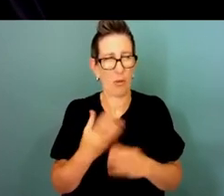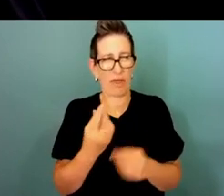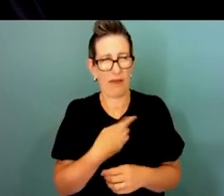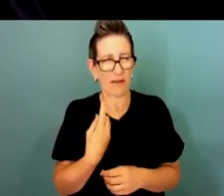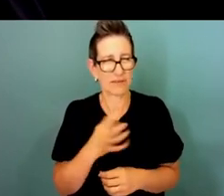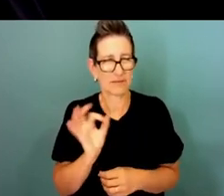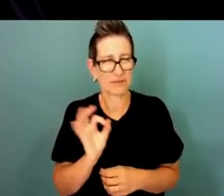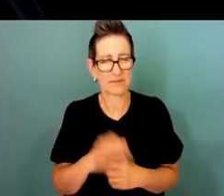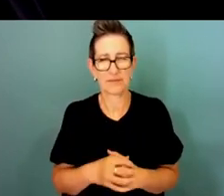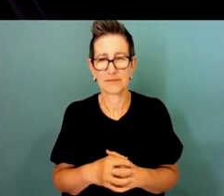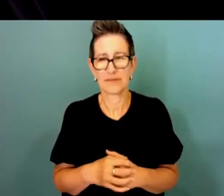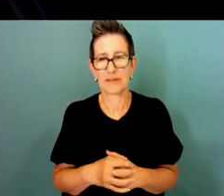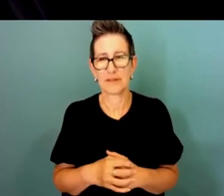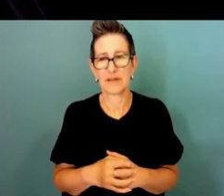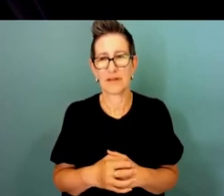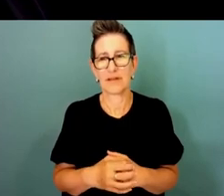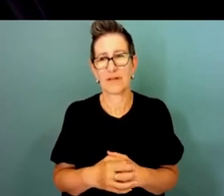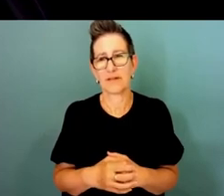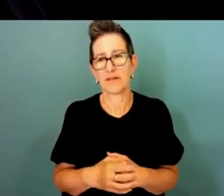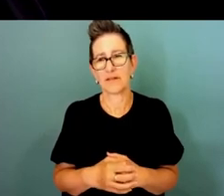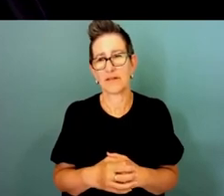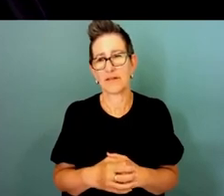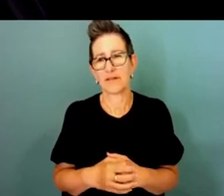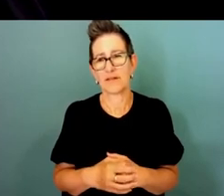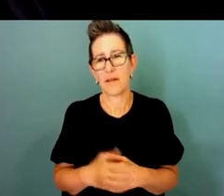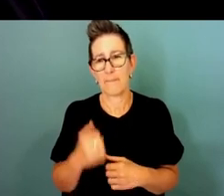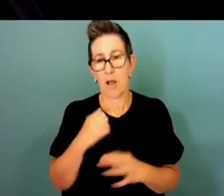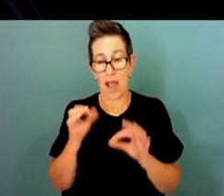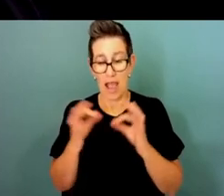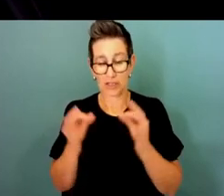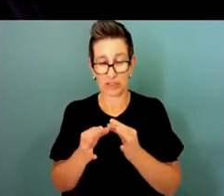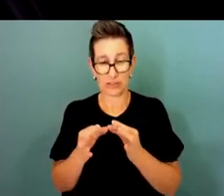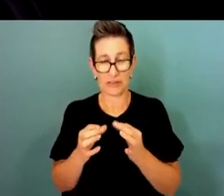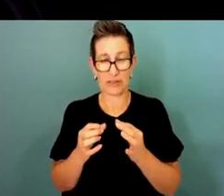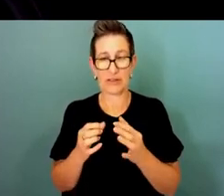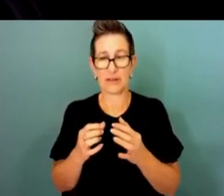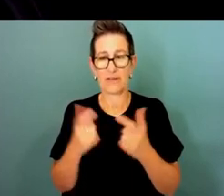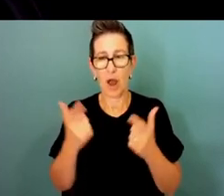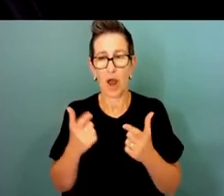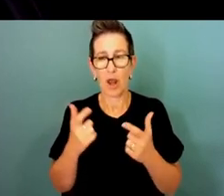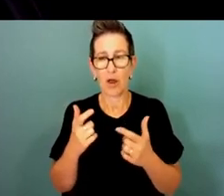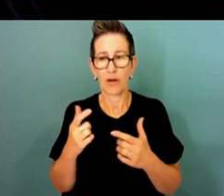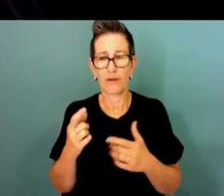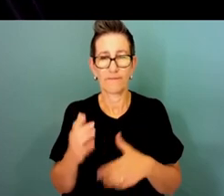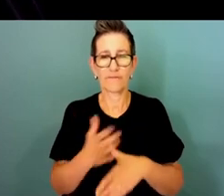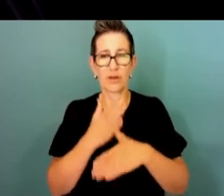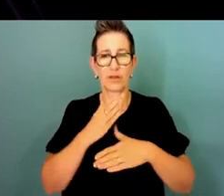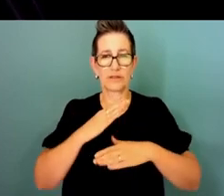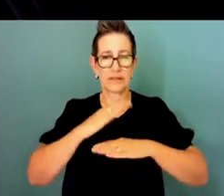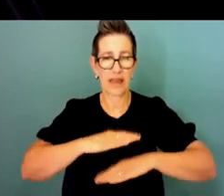clearly there's for my agency we've got a lot of First Nations staff from right across the country